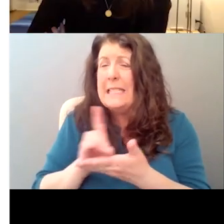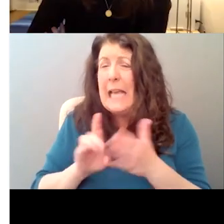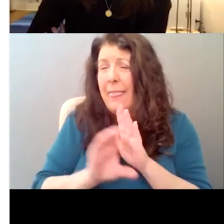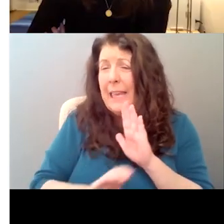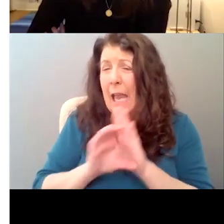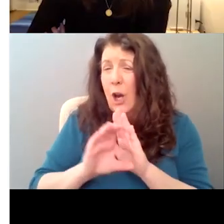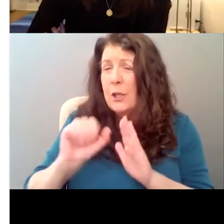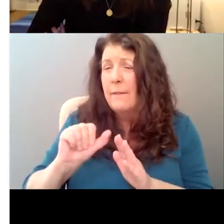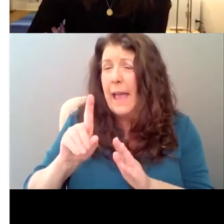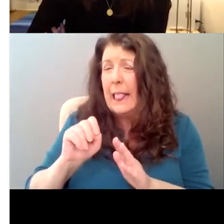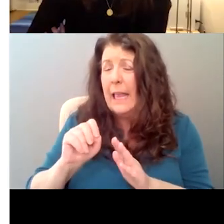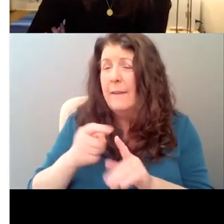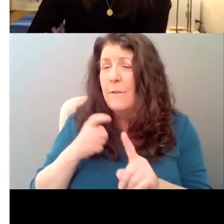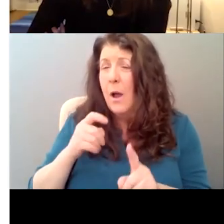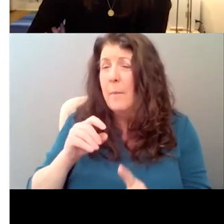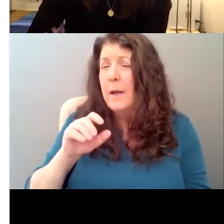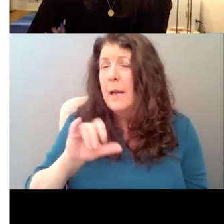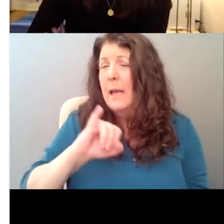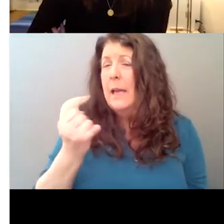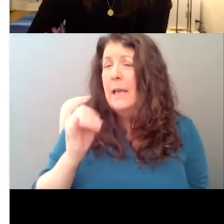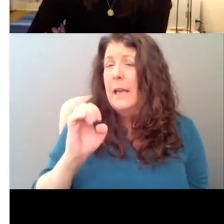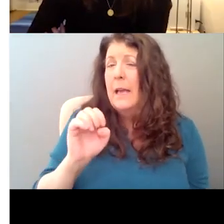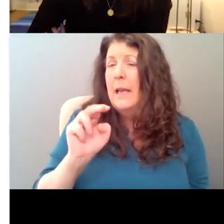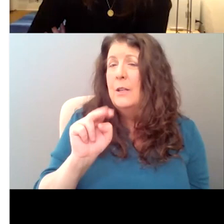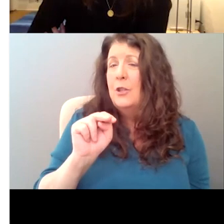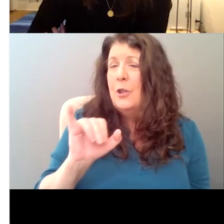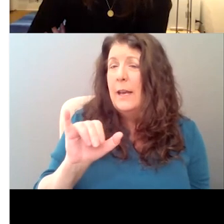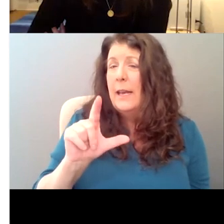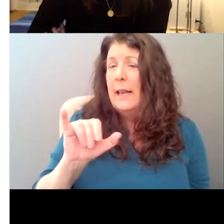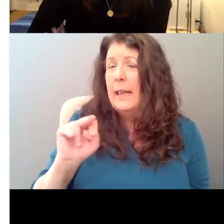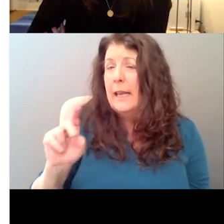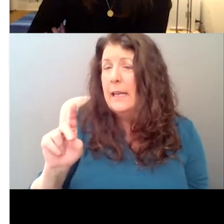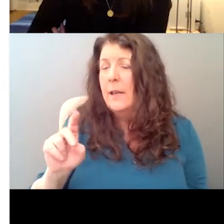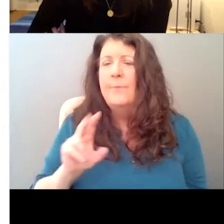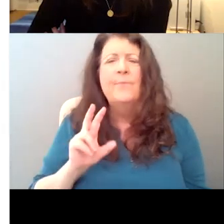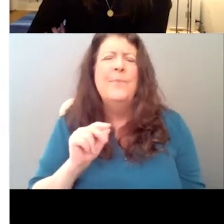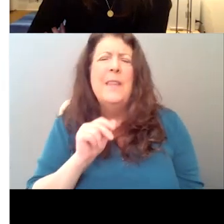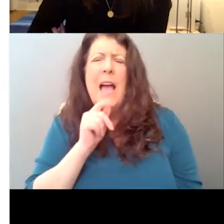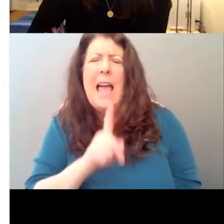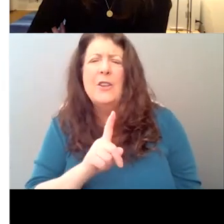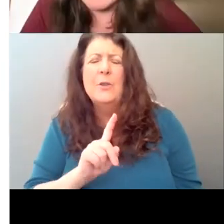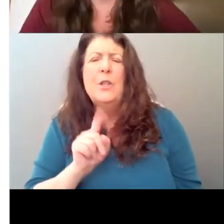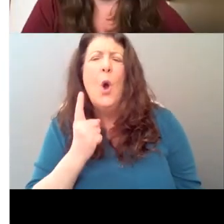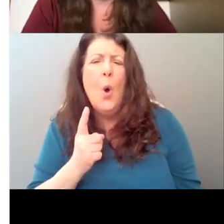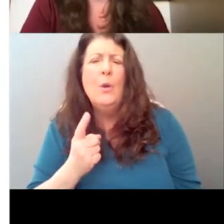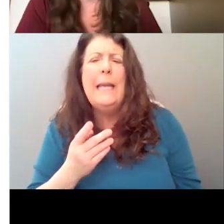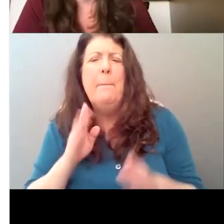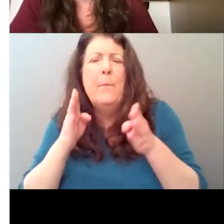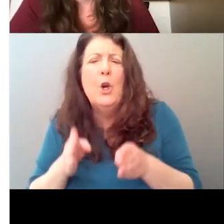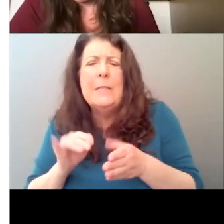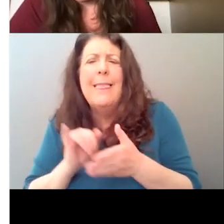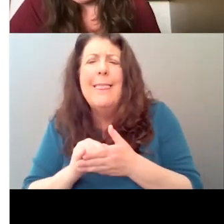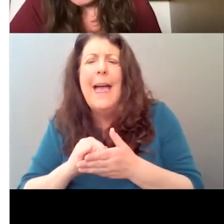not really. I mean, she's actually based on Jenny Lind is, is, um, Jenny Lind was the person who Emily actually saw sing. Got it. So I